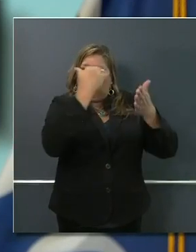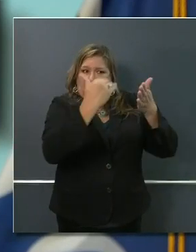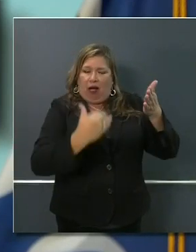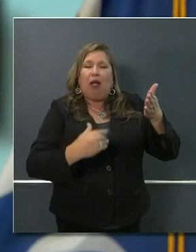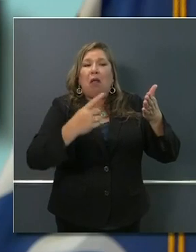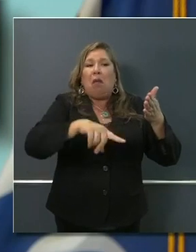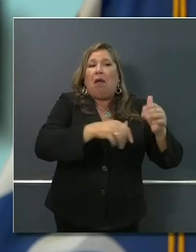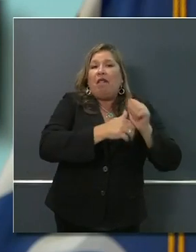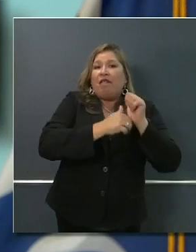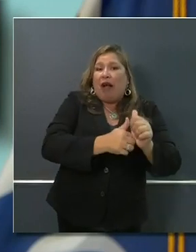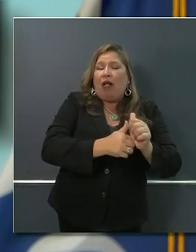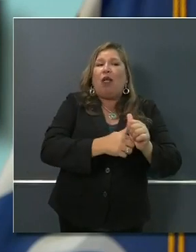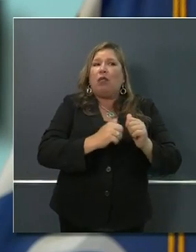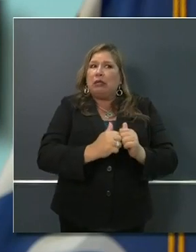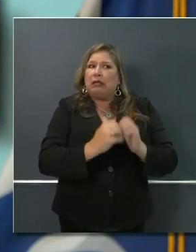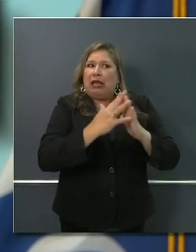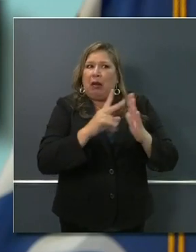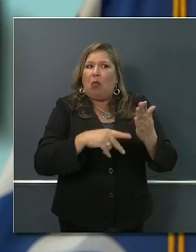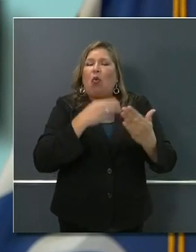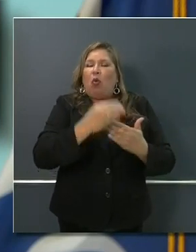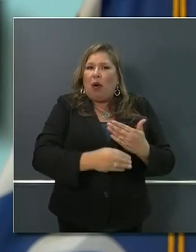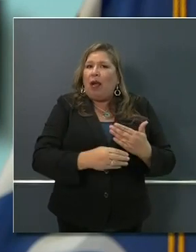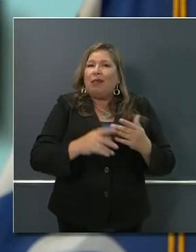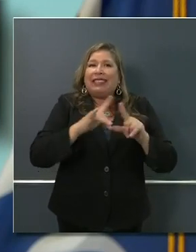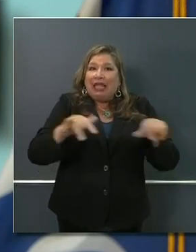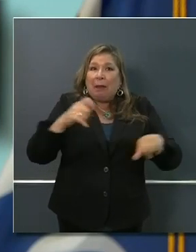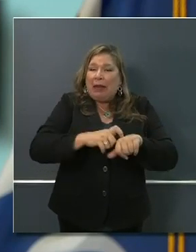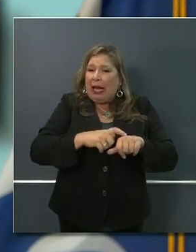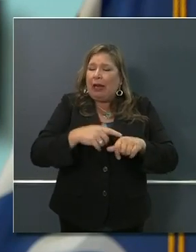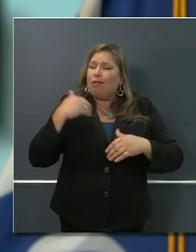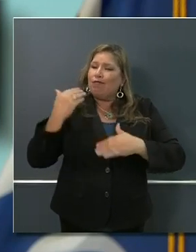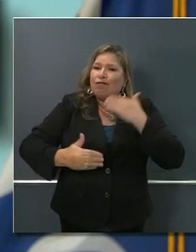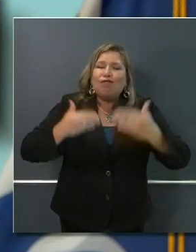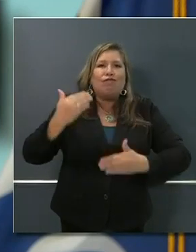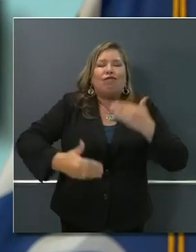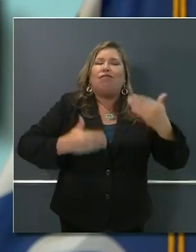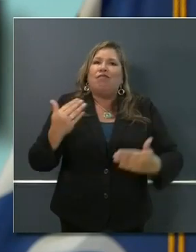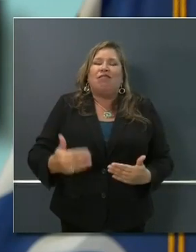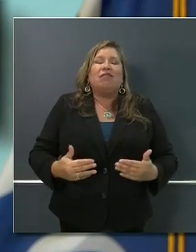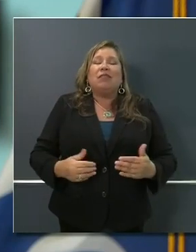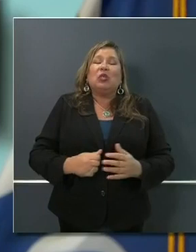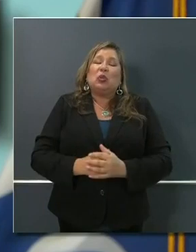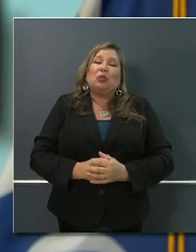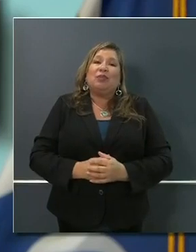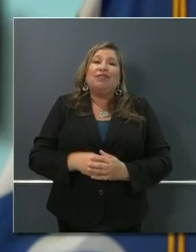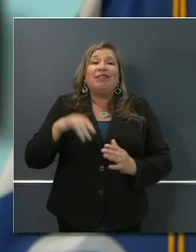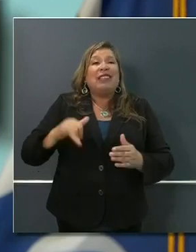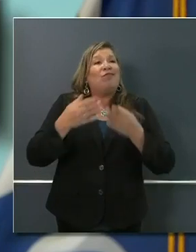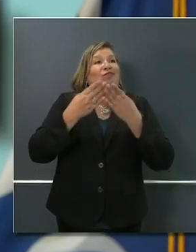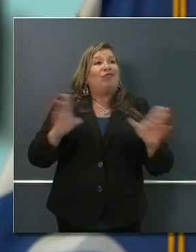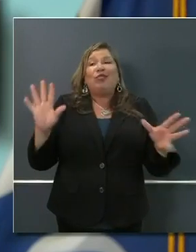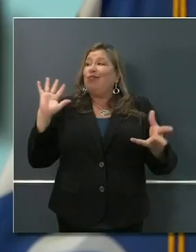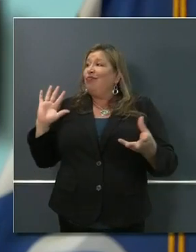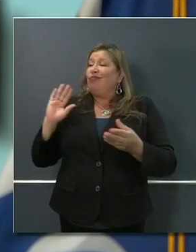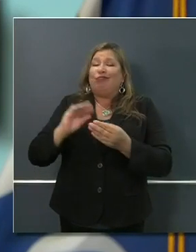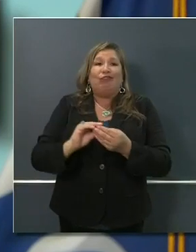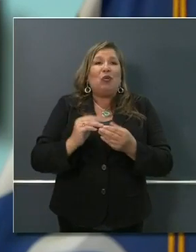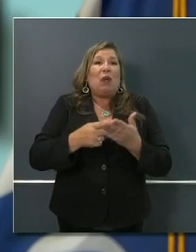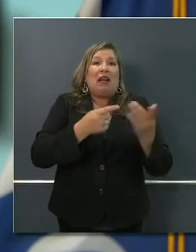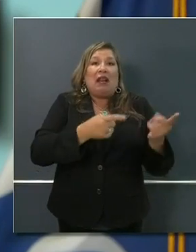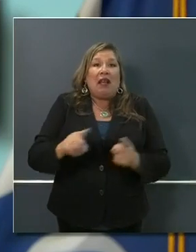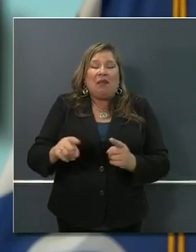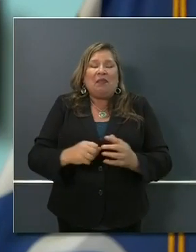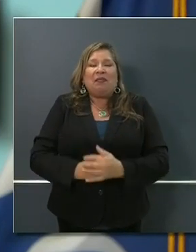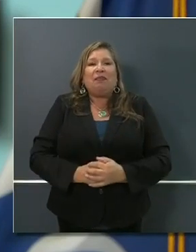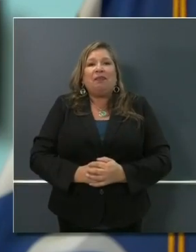as we work our way through this pandemic. And so that's broad strokes. The updates on the numbers, I'll just